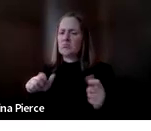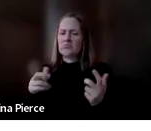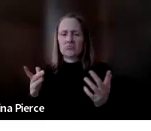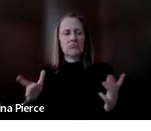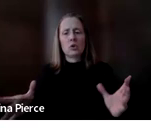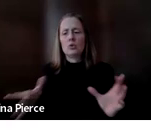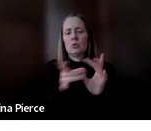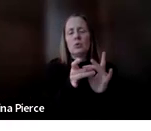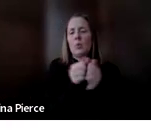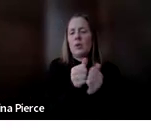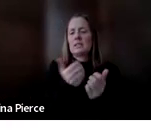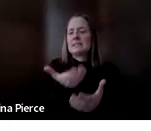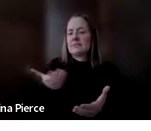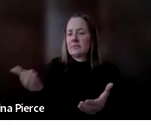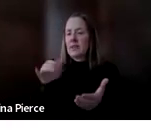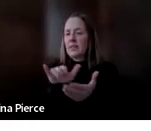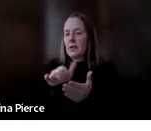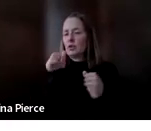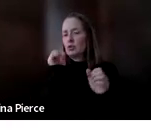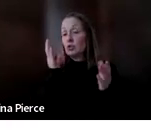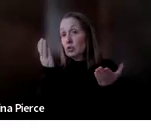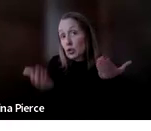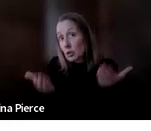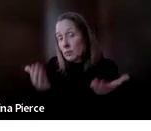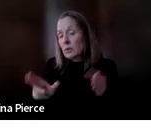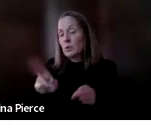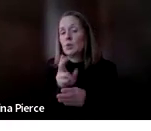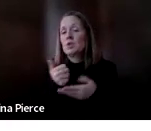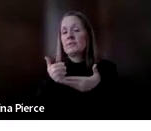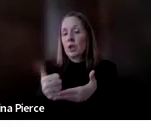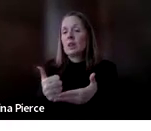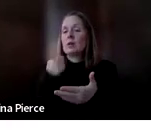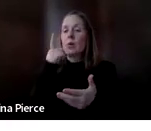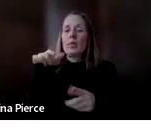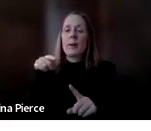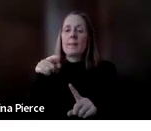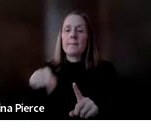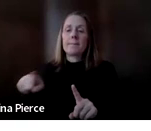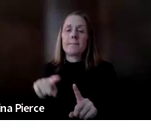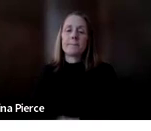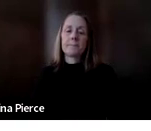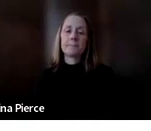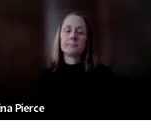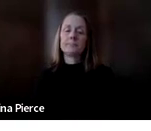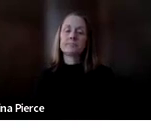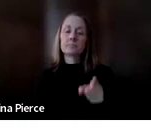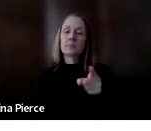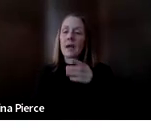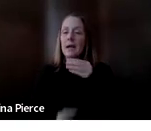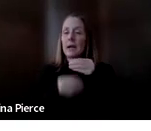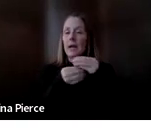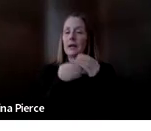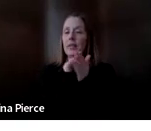be useful to them. So please, please, please reach out to Ashley. went ahead and put that, put that link in the chat for everyone too.